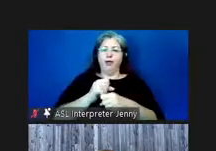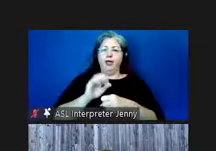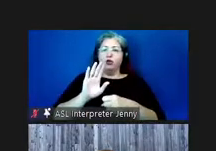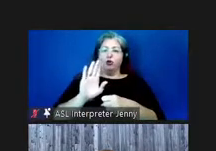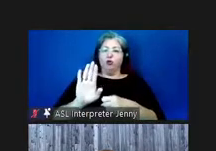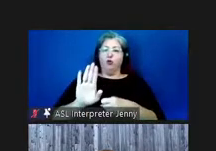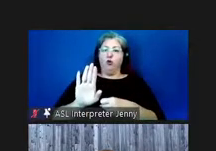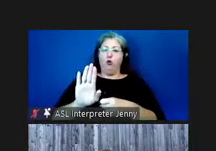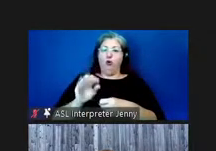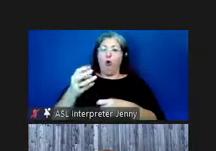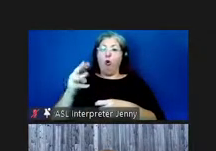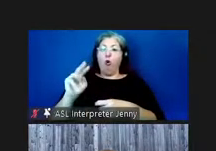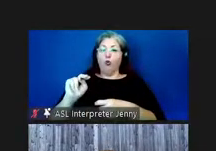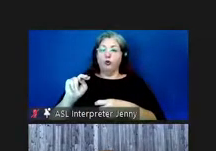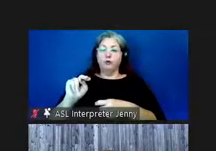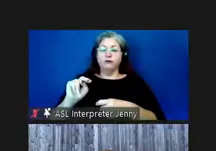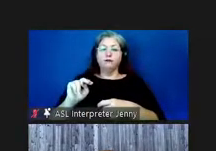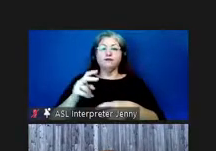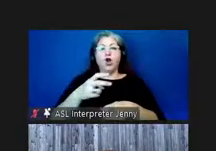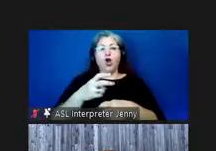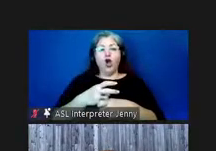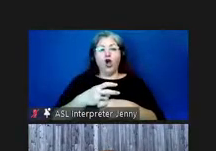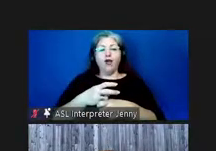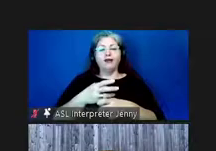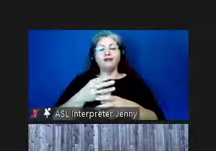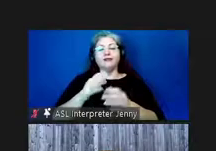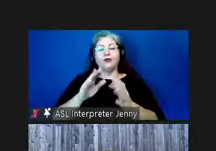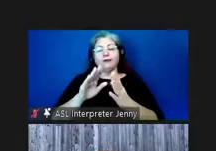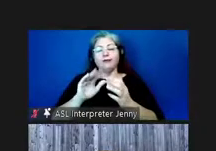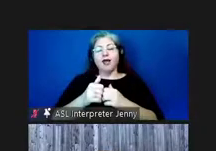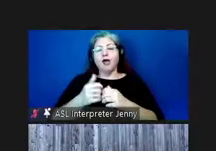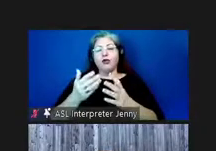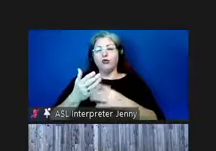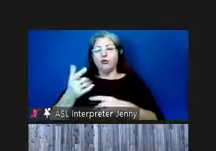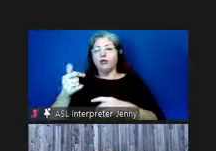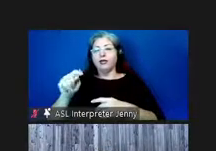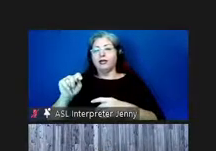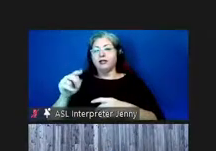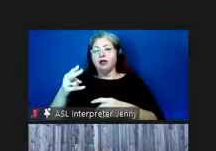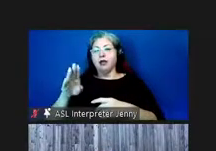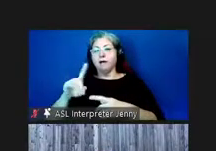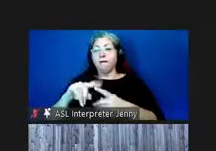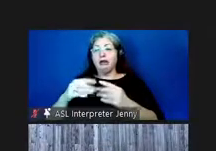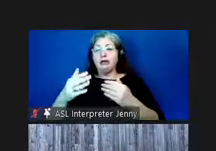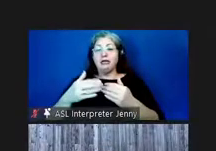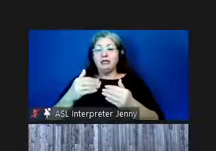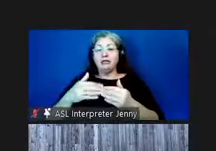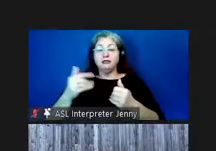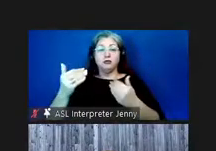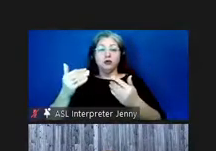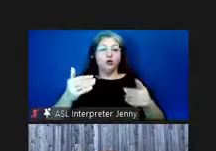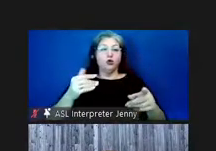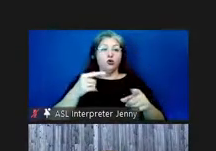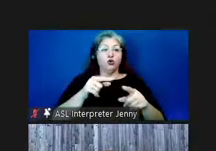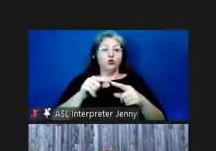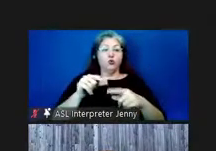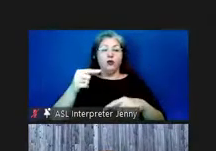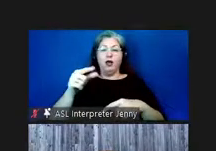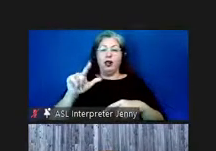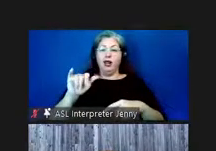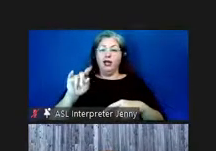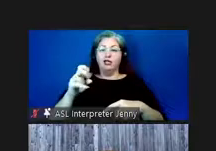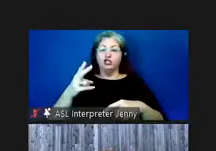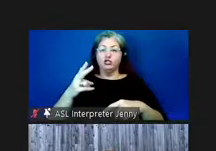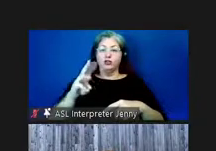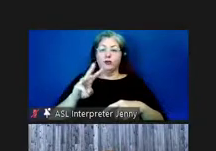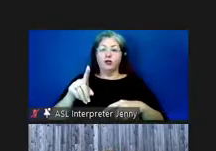um the hard way is go through github which i'll talk about later but the easy way is if you go to the glitch website so if you're